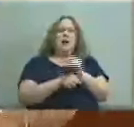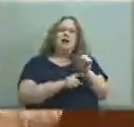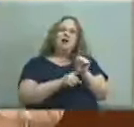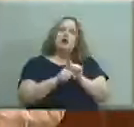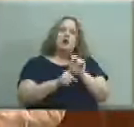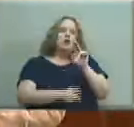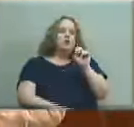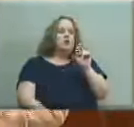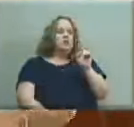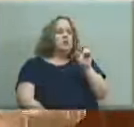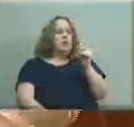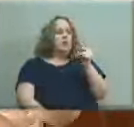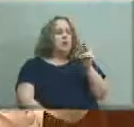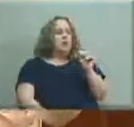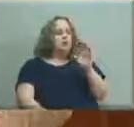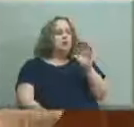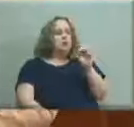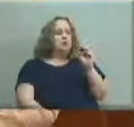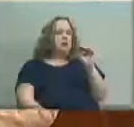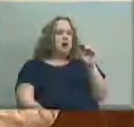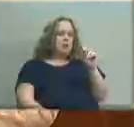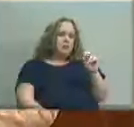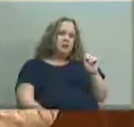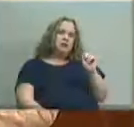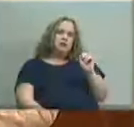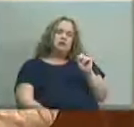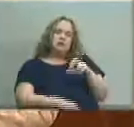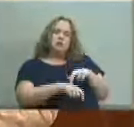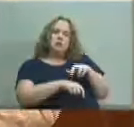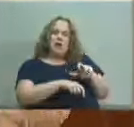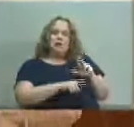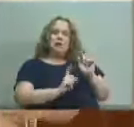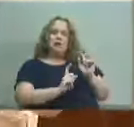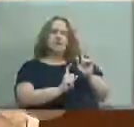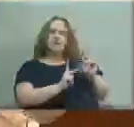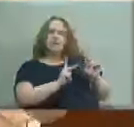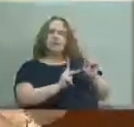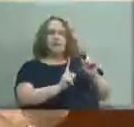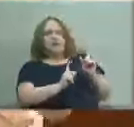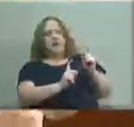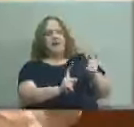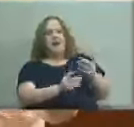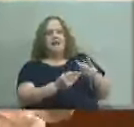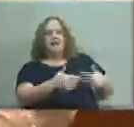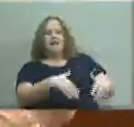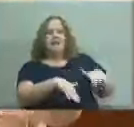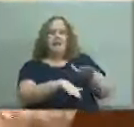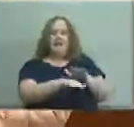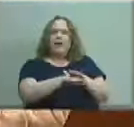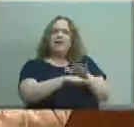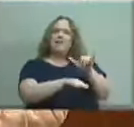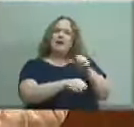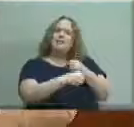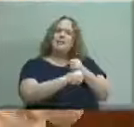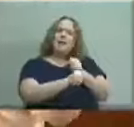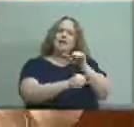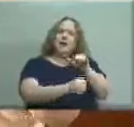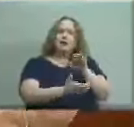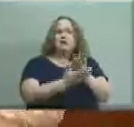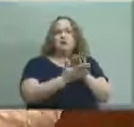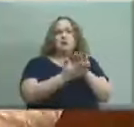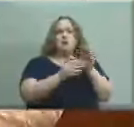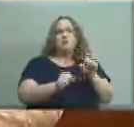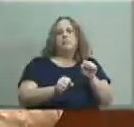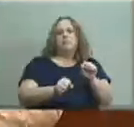Commons Elementary referenced the donor of the land that that made the school possible certainly as it stands and where it stands today as